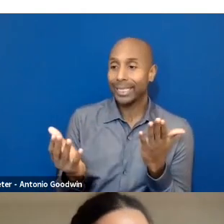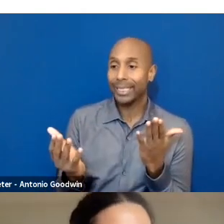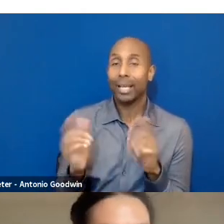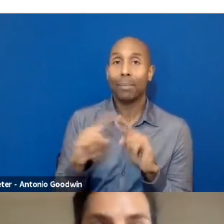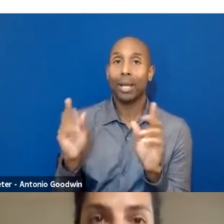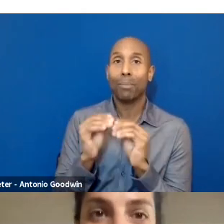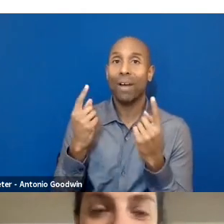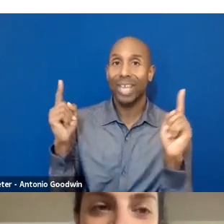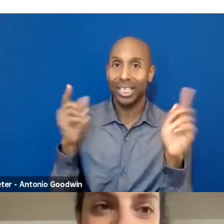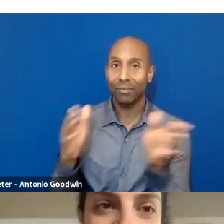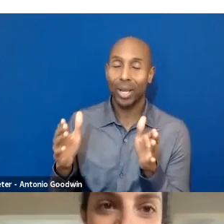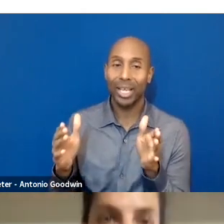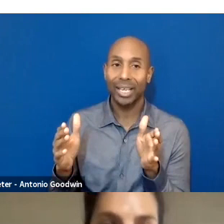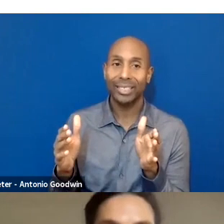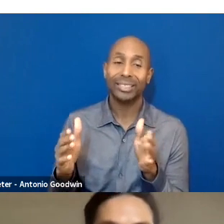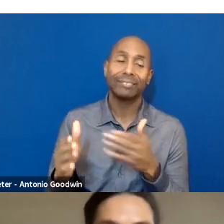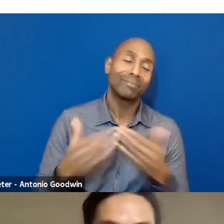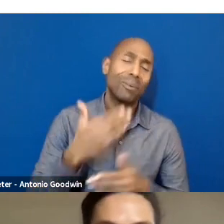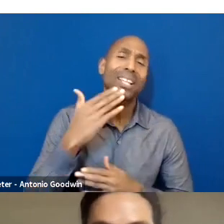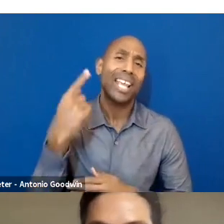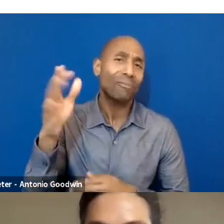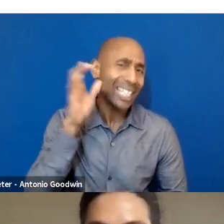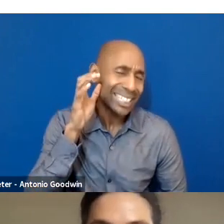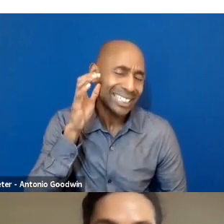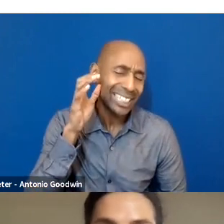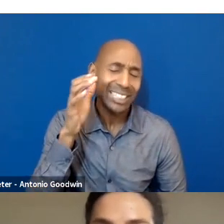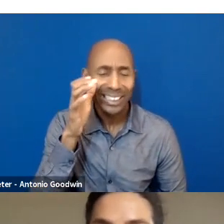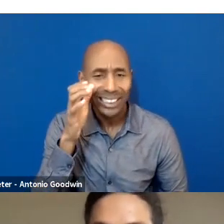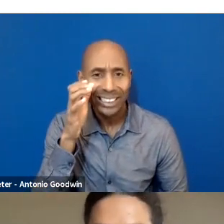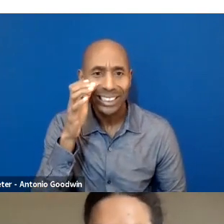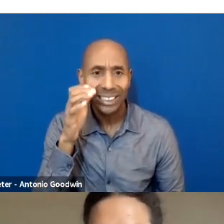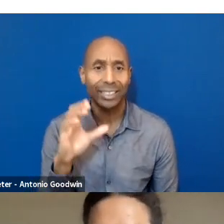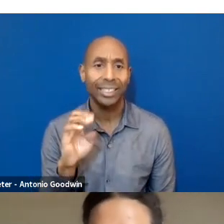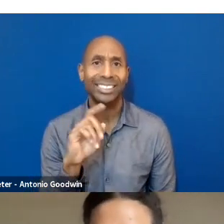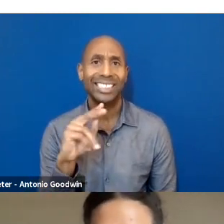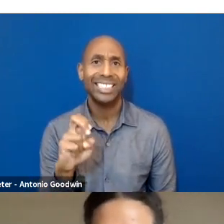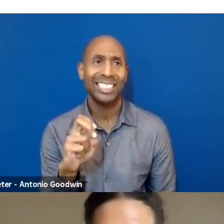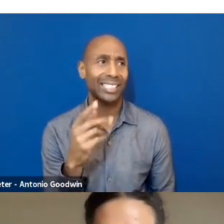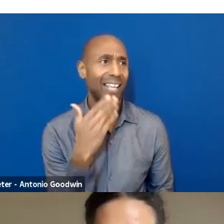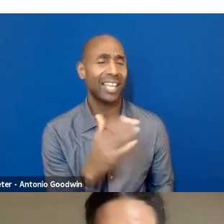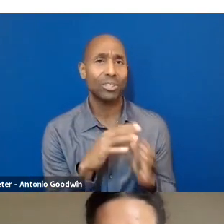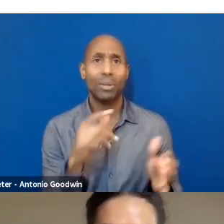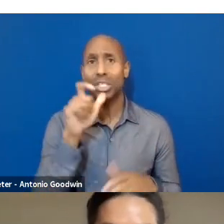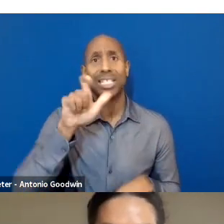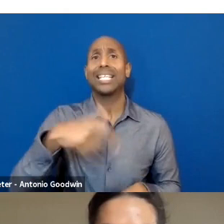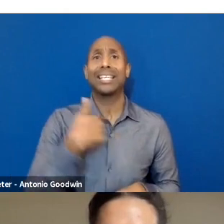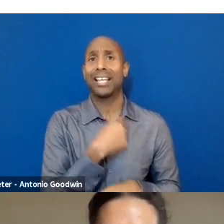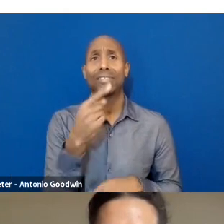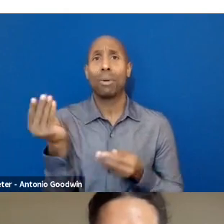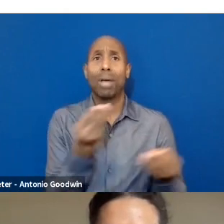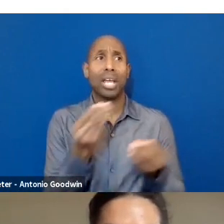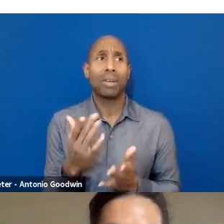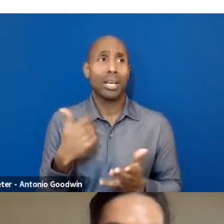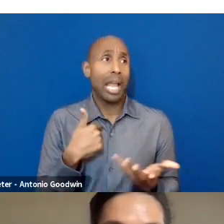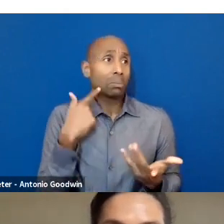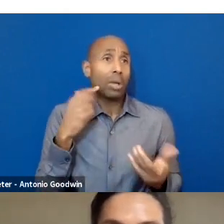So anyways, thank you. all for listening. Thank you so much. You didn't even need us for moderation. We're like, okay, let's just hide our